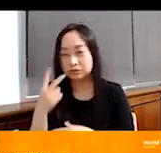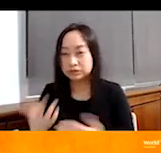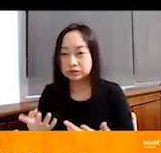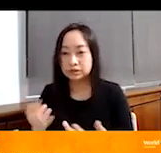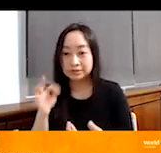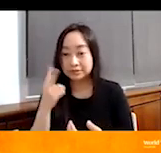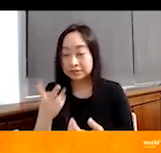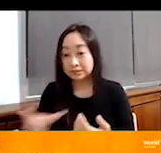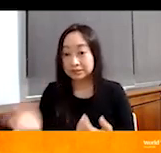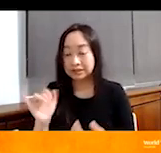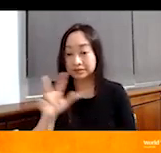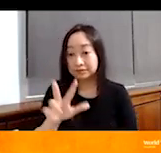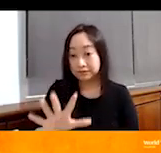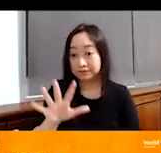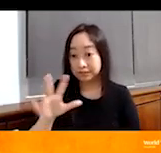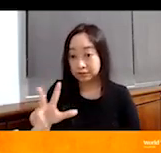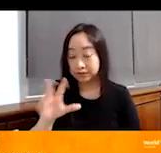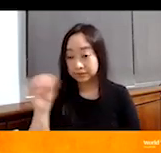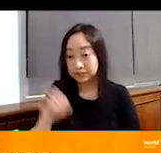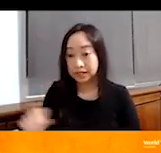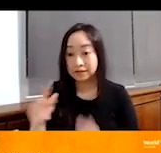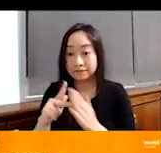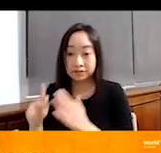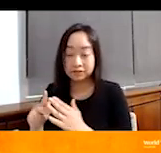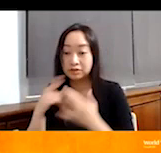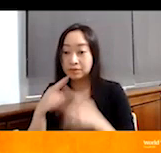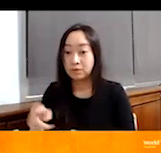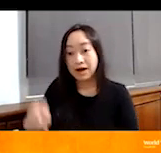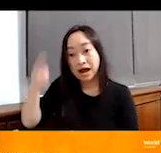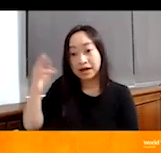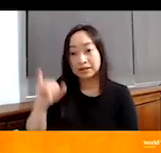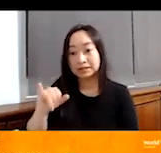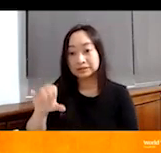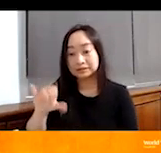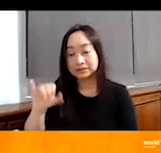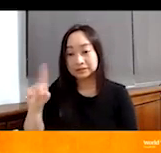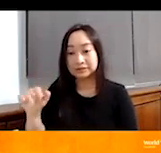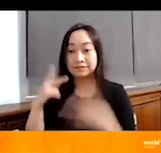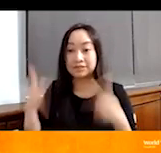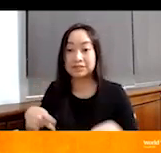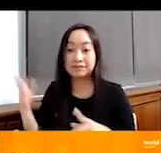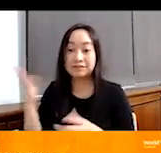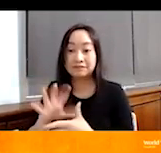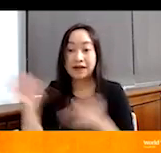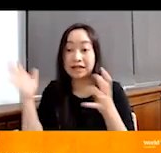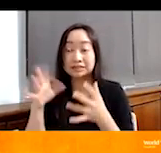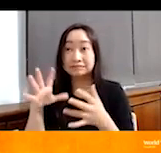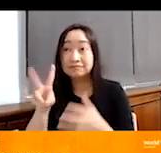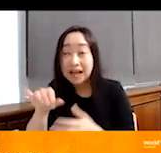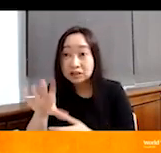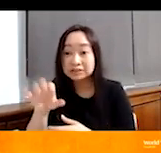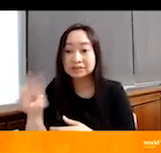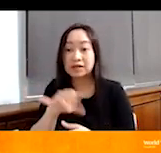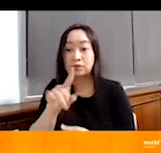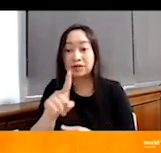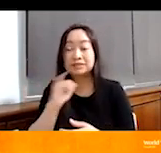when you see things like 53% of the sample villages reported high incidence of physical violence. And one of this is the story that you've just told,